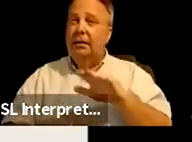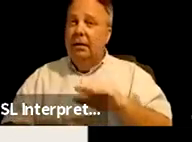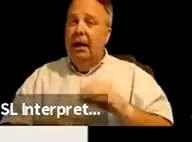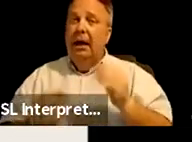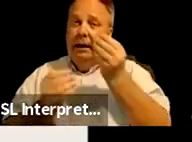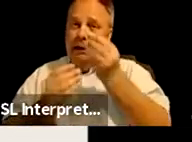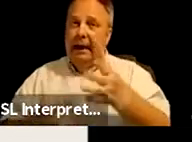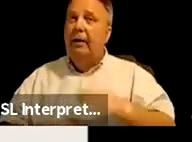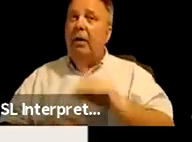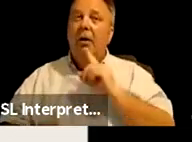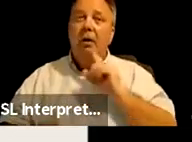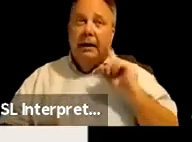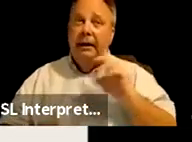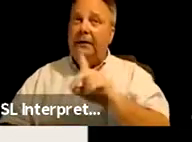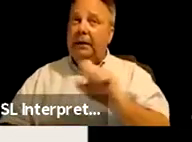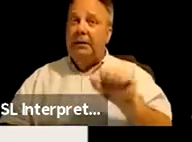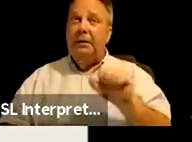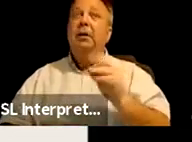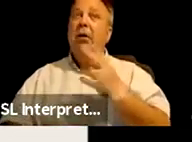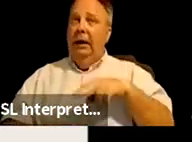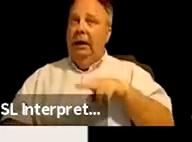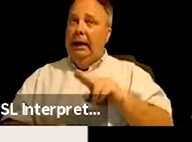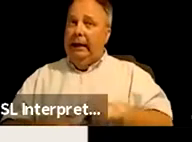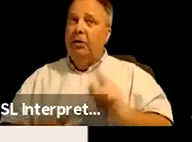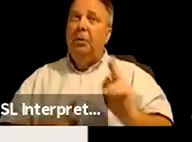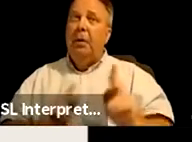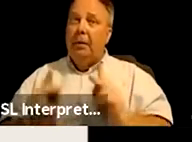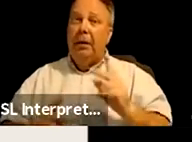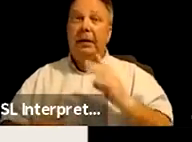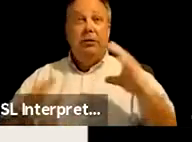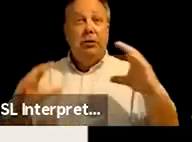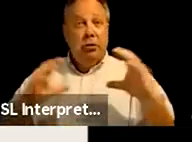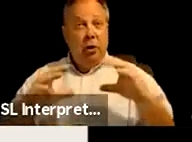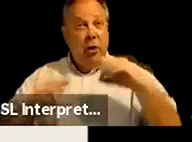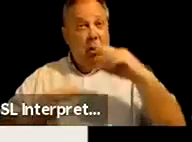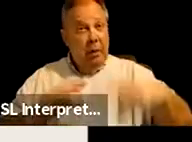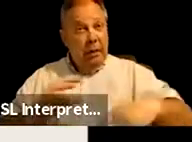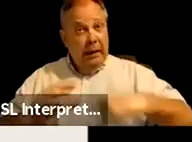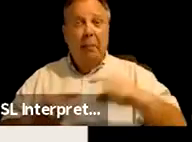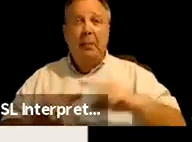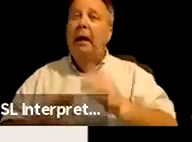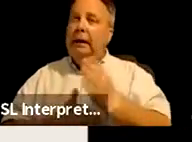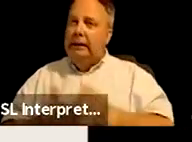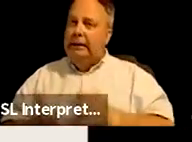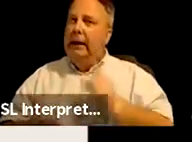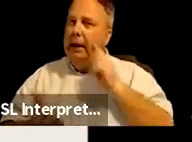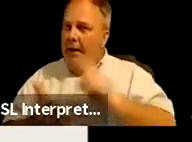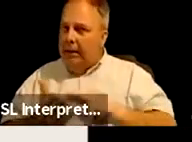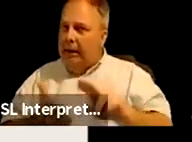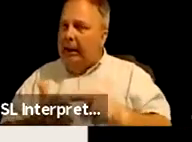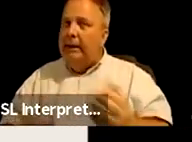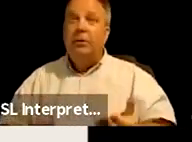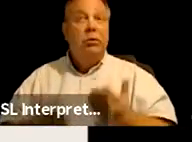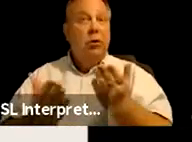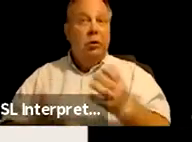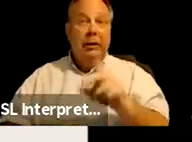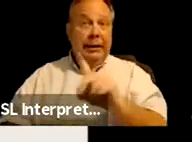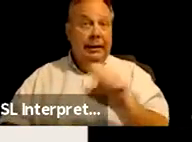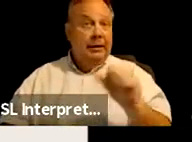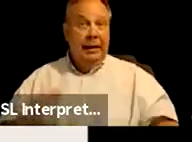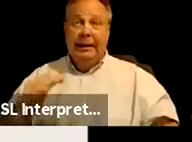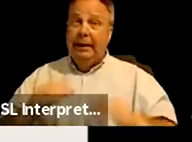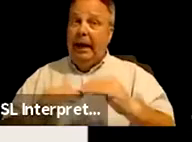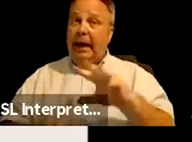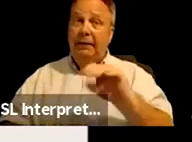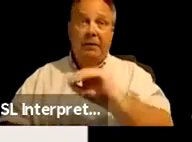populations globally. Um, but some data suggests that the rates of disability are as high as 50% of